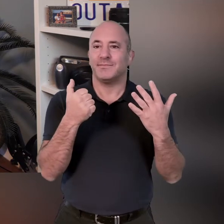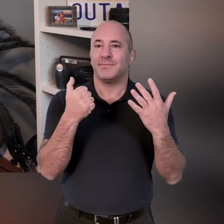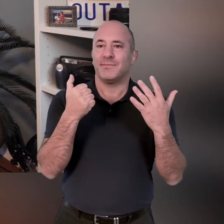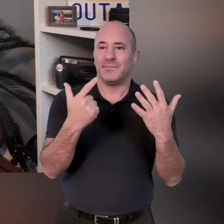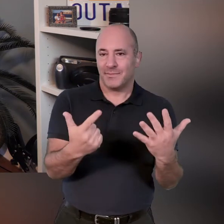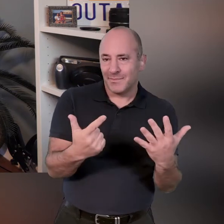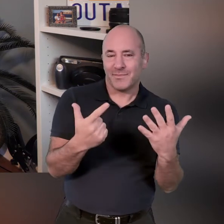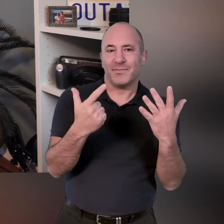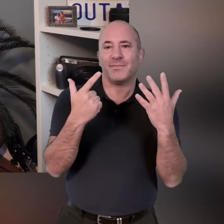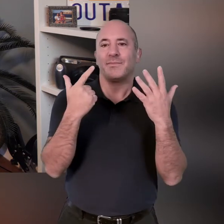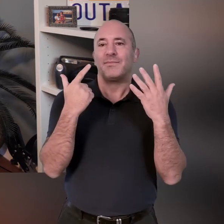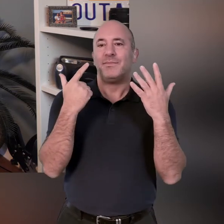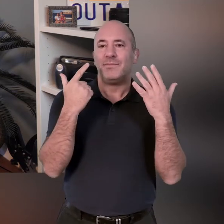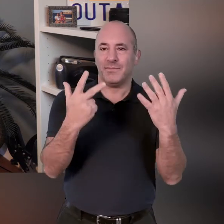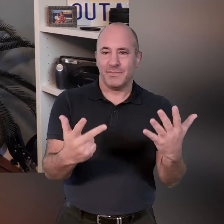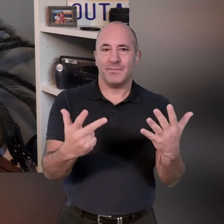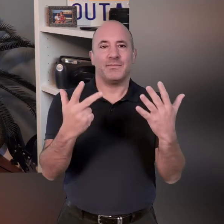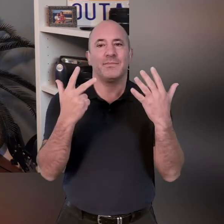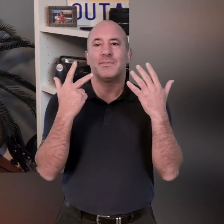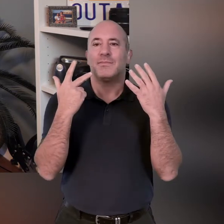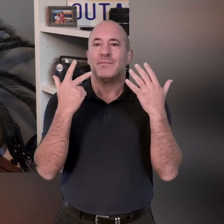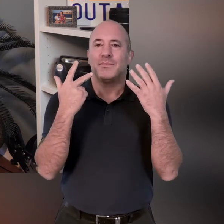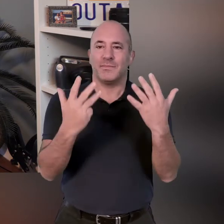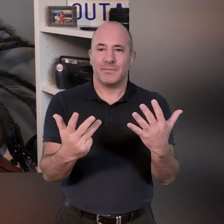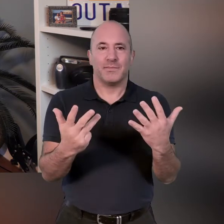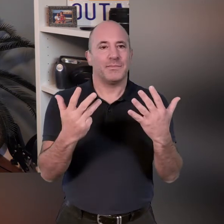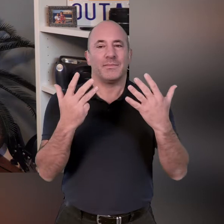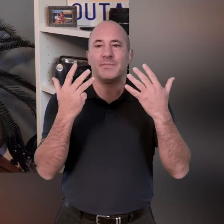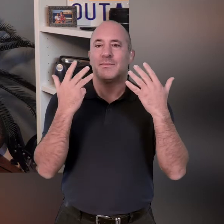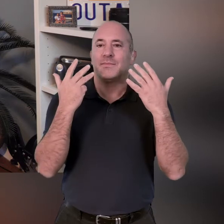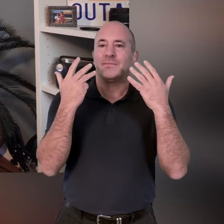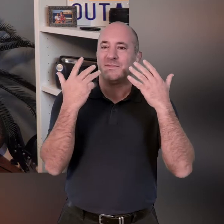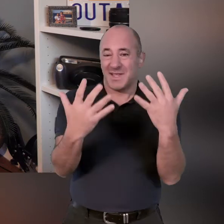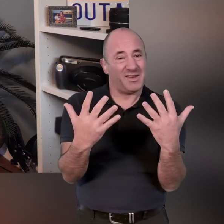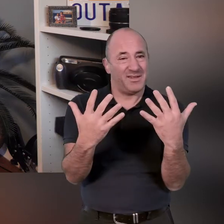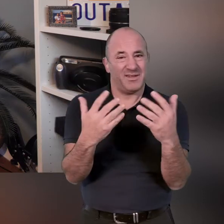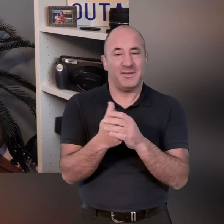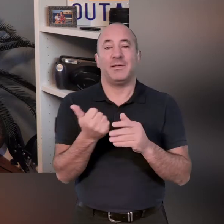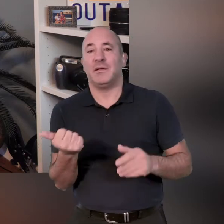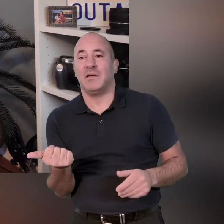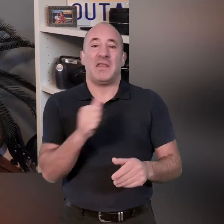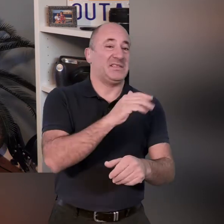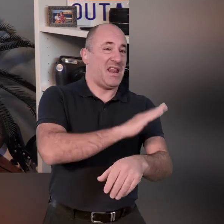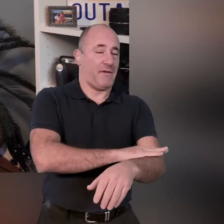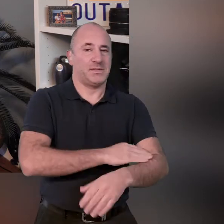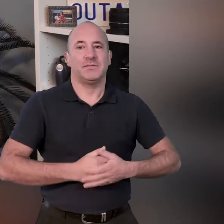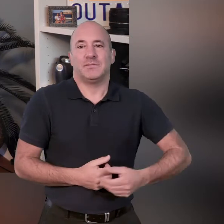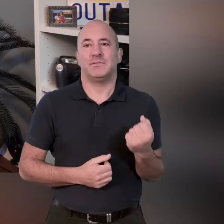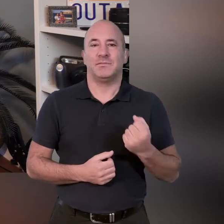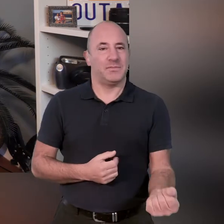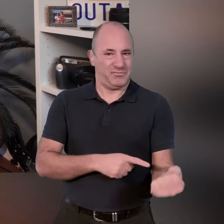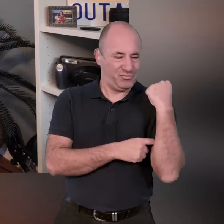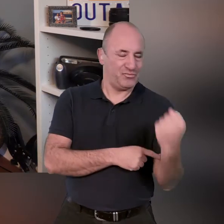seven eight nine ten other side